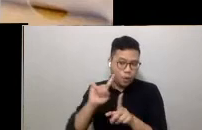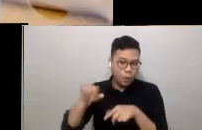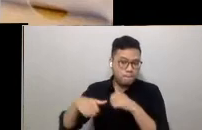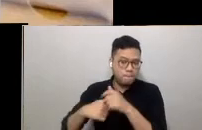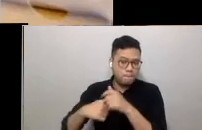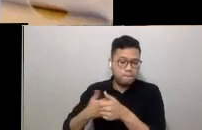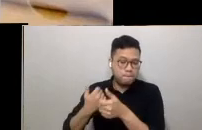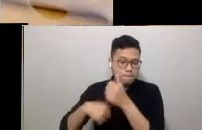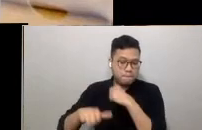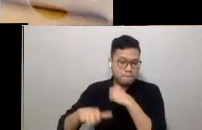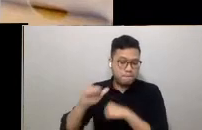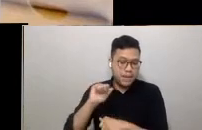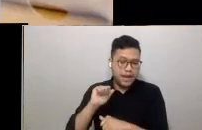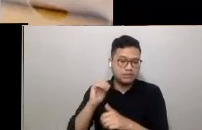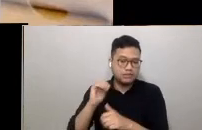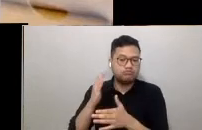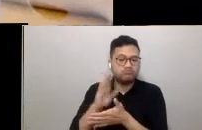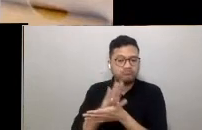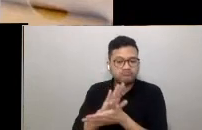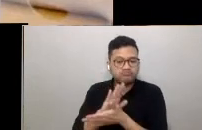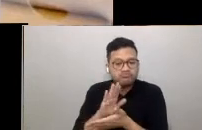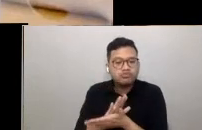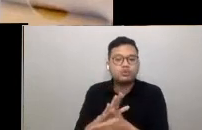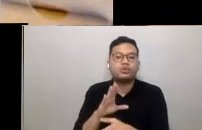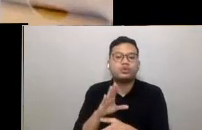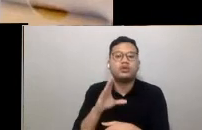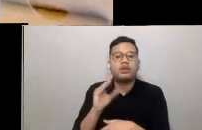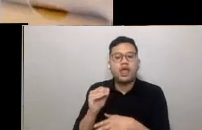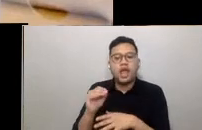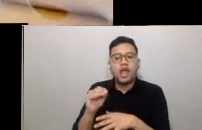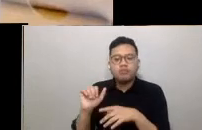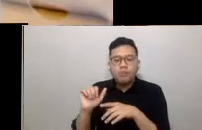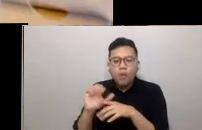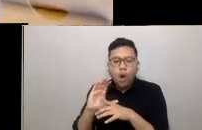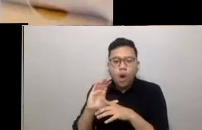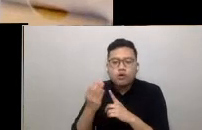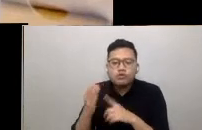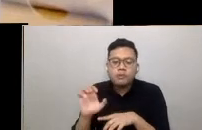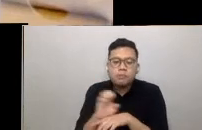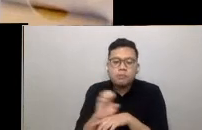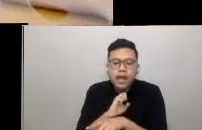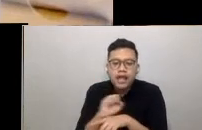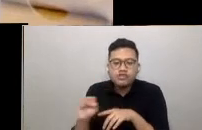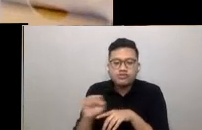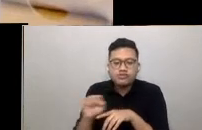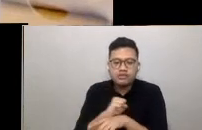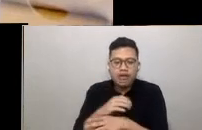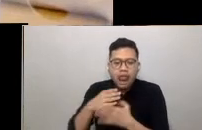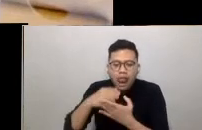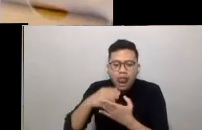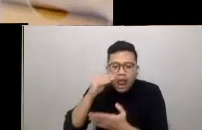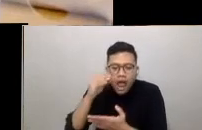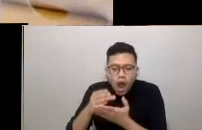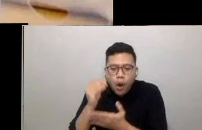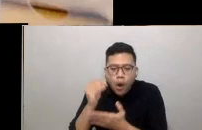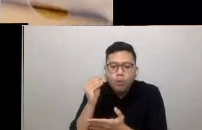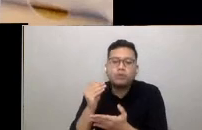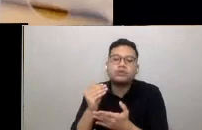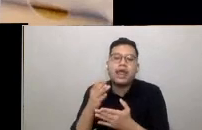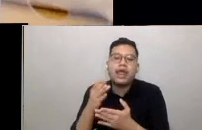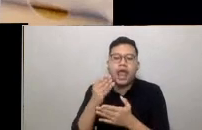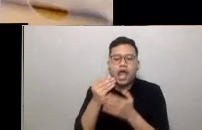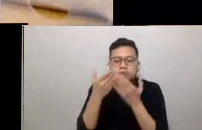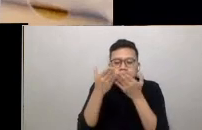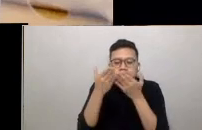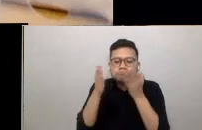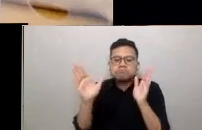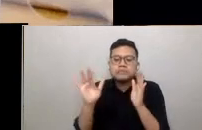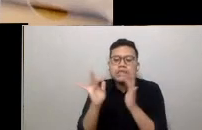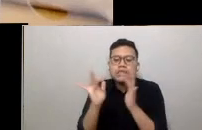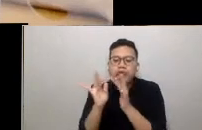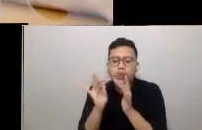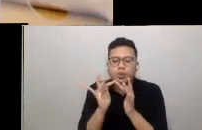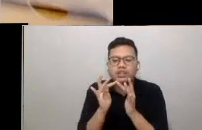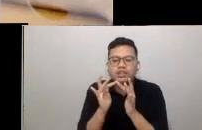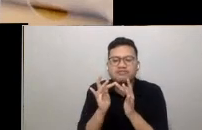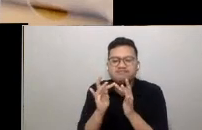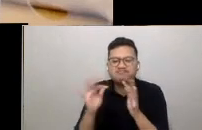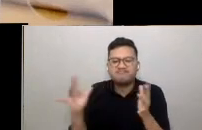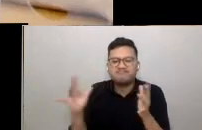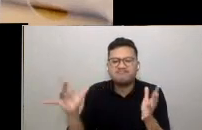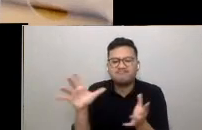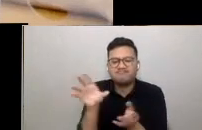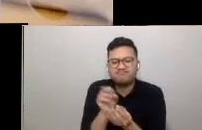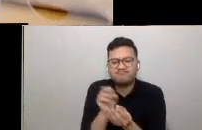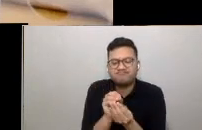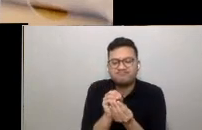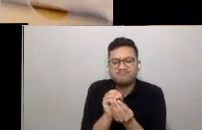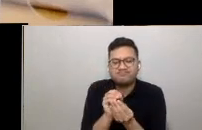cultural practices, opportunities for knowledge transference and the broadening of one's networks will collectively form